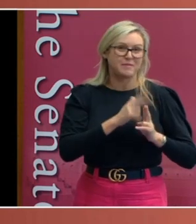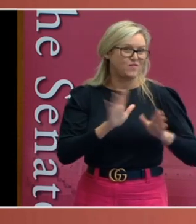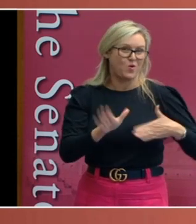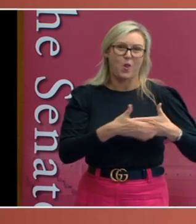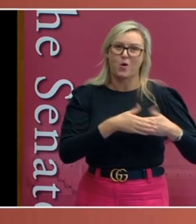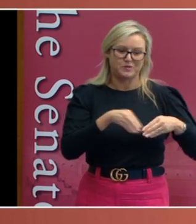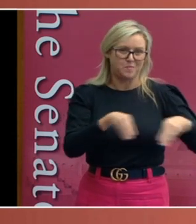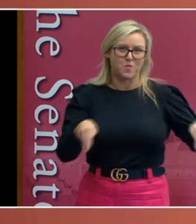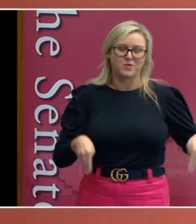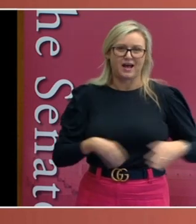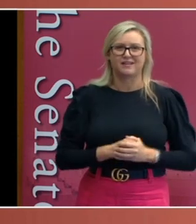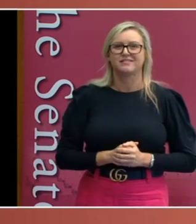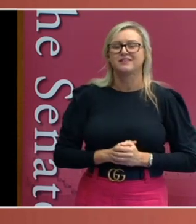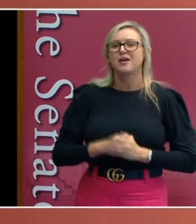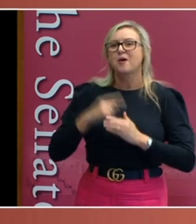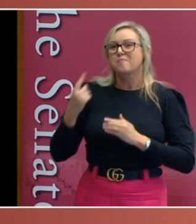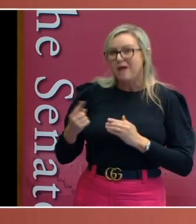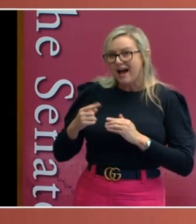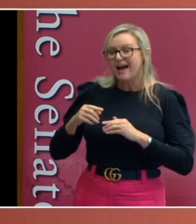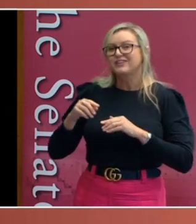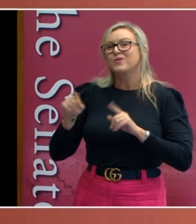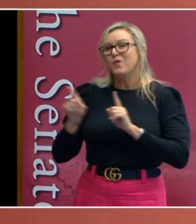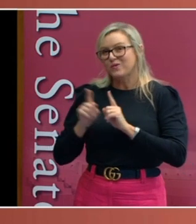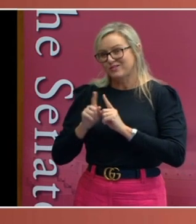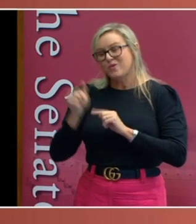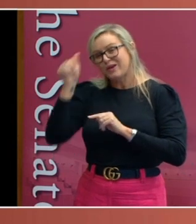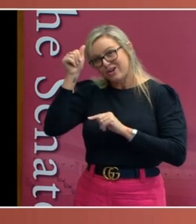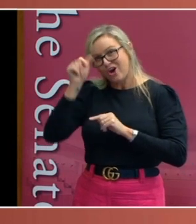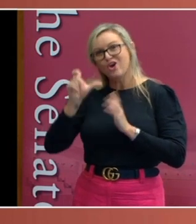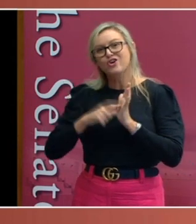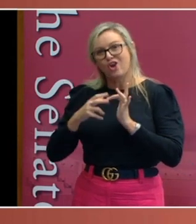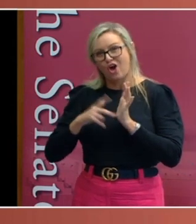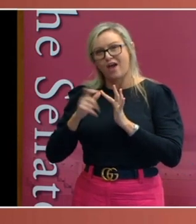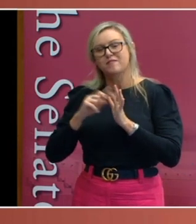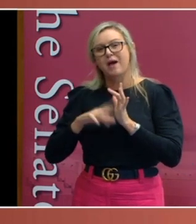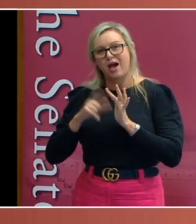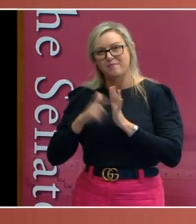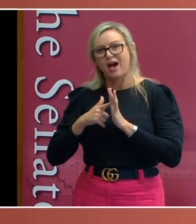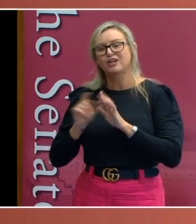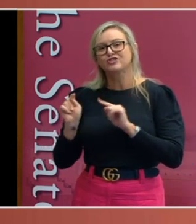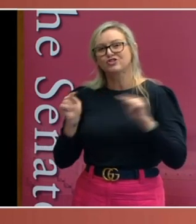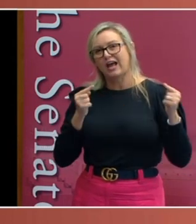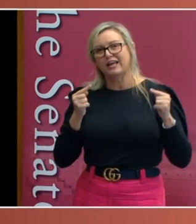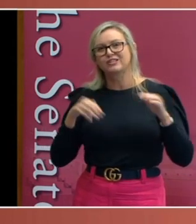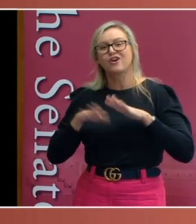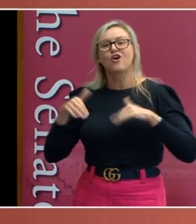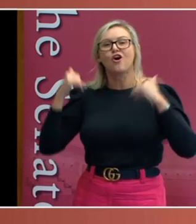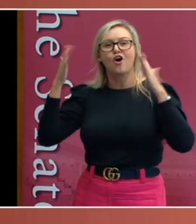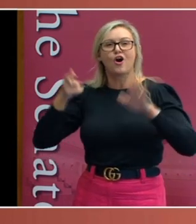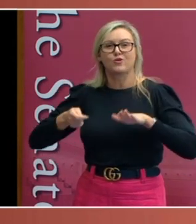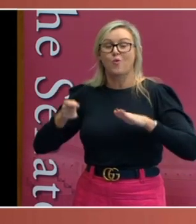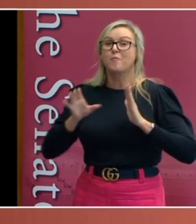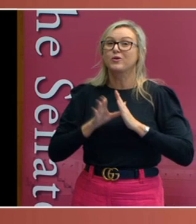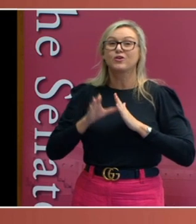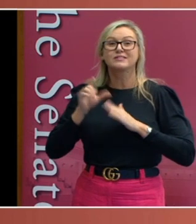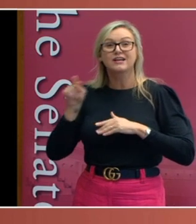criticised by the Commonwealth and challenged, as we know, in the High Court by Clive Palmer, who was refused entry to the